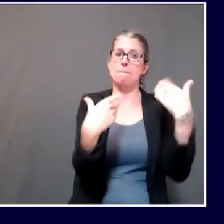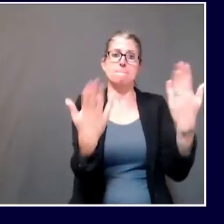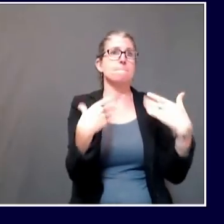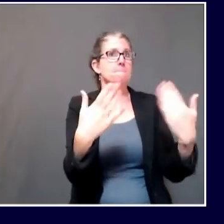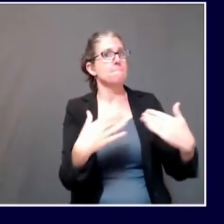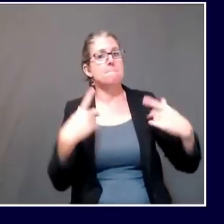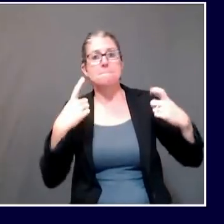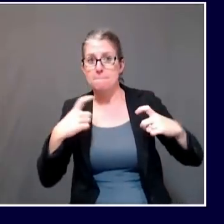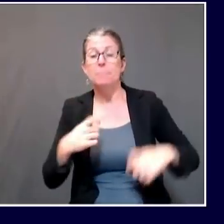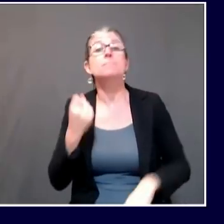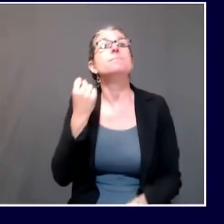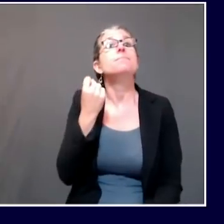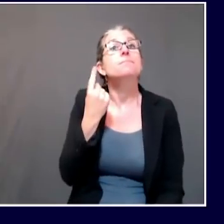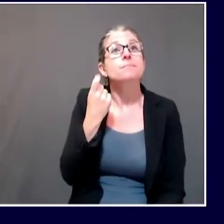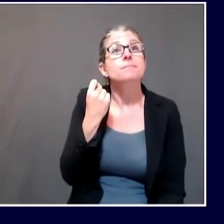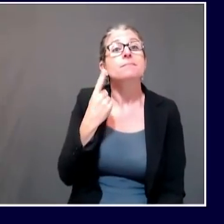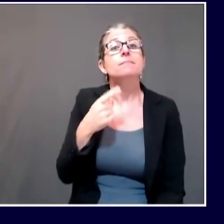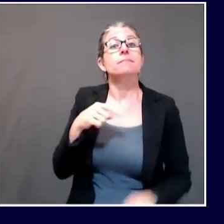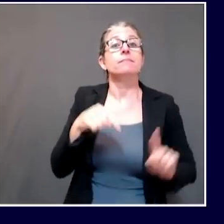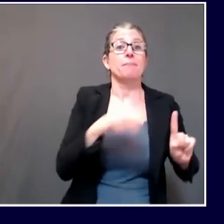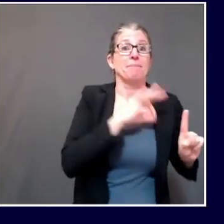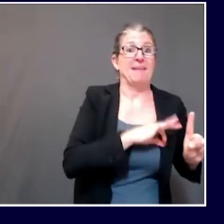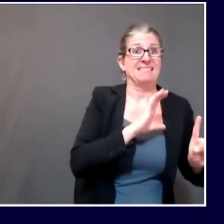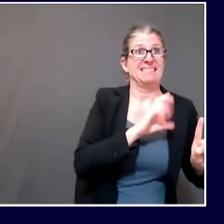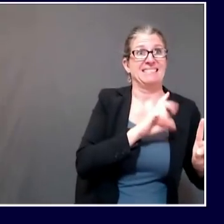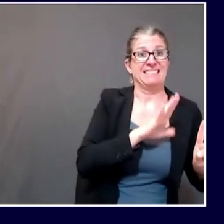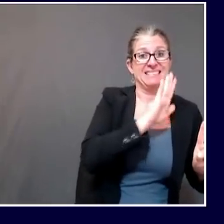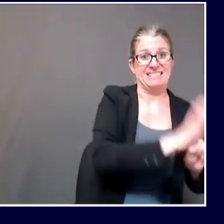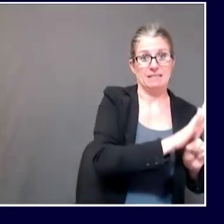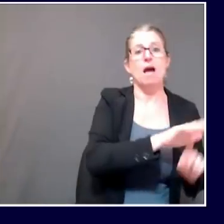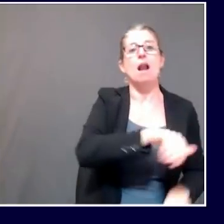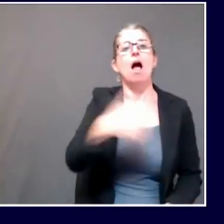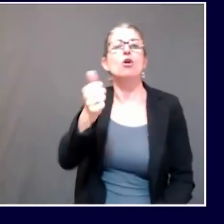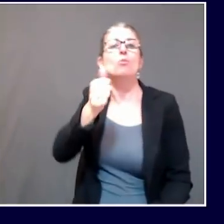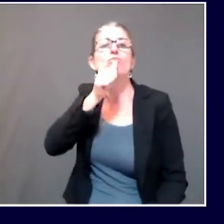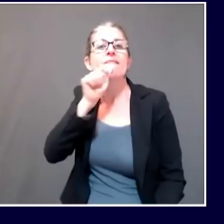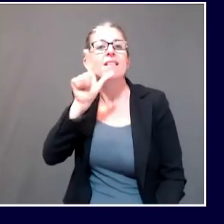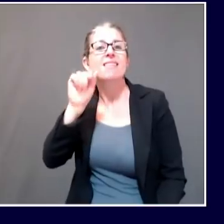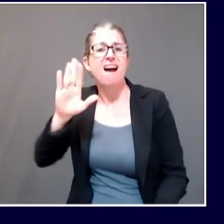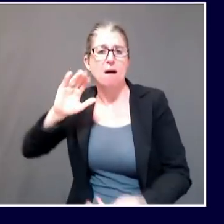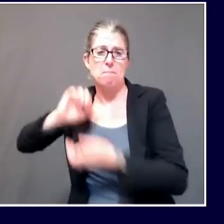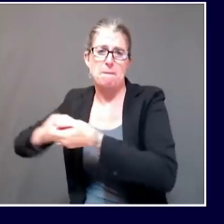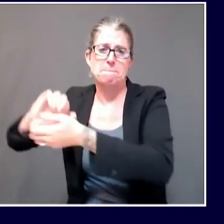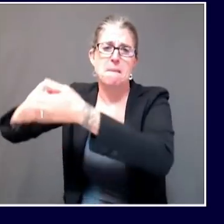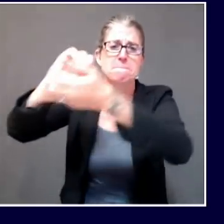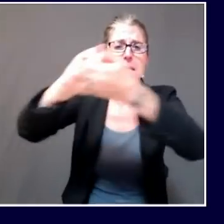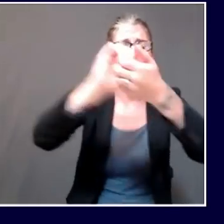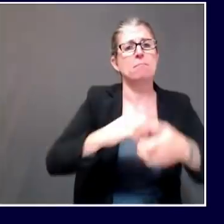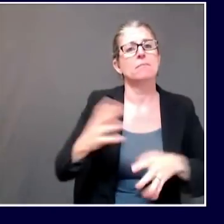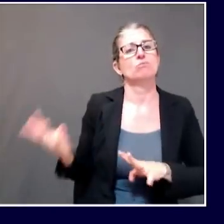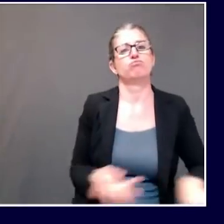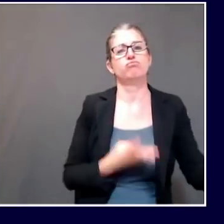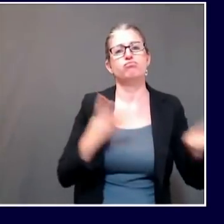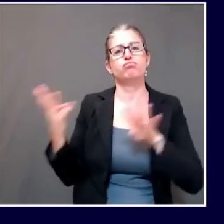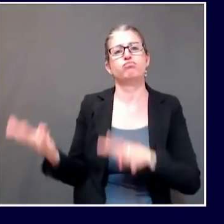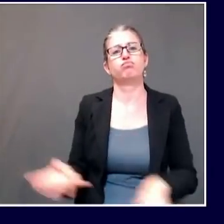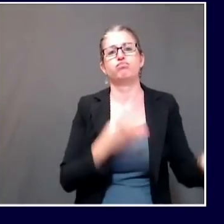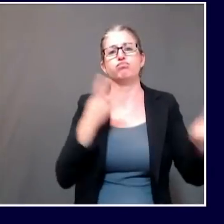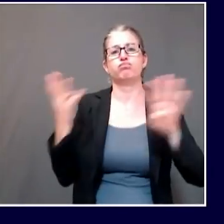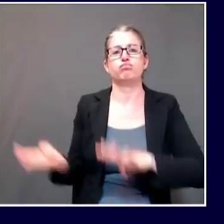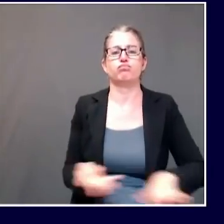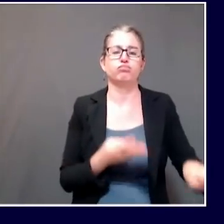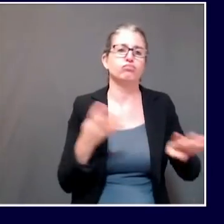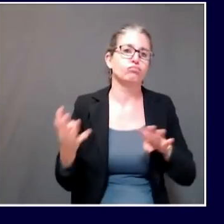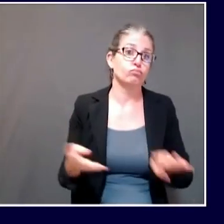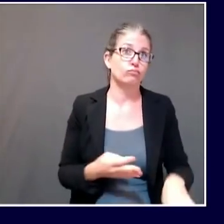but also working in concert with other laboratories that are also offering testing within the state. And finally, a